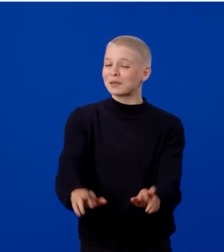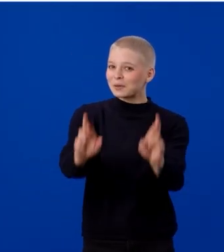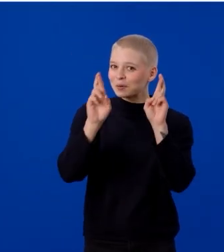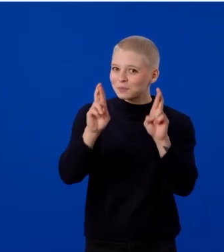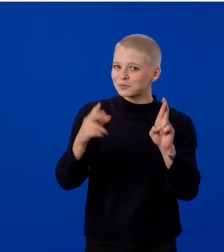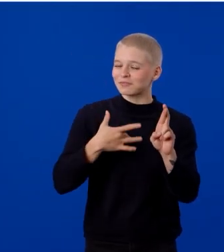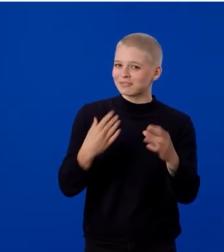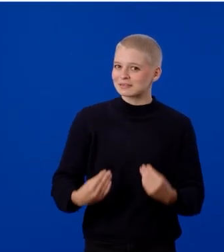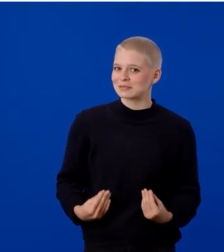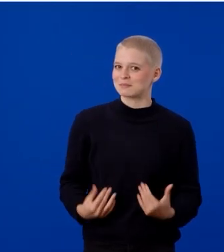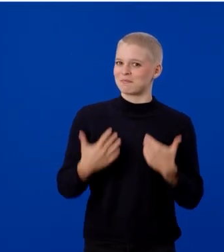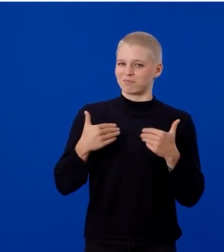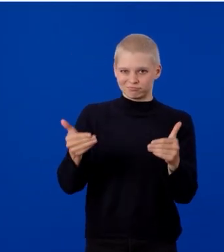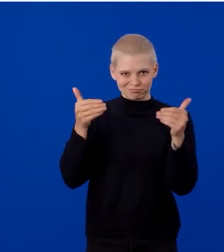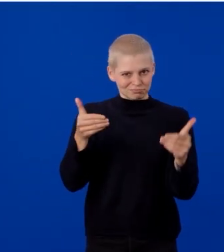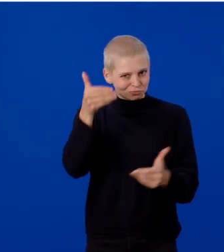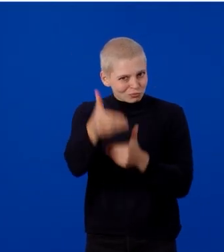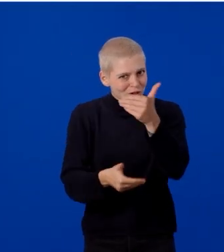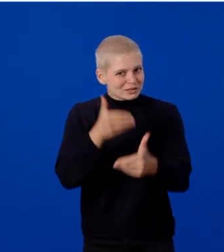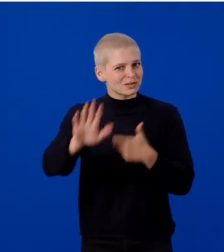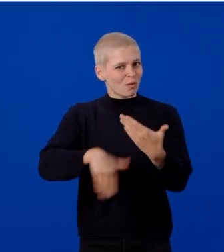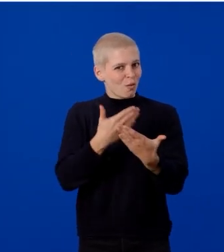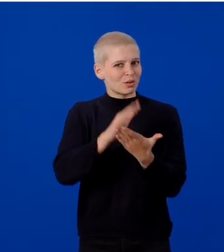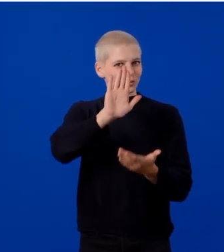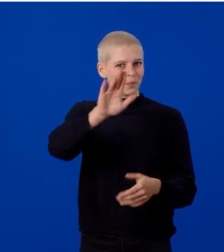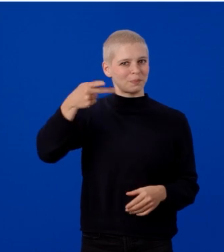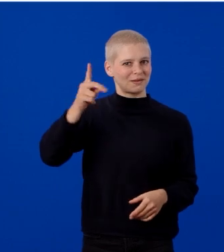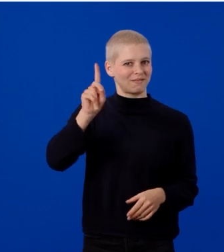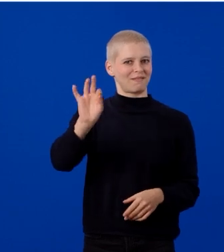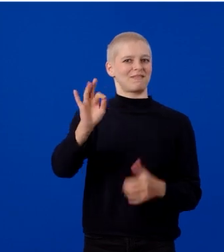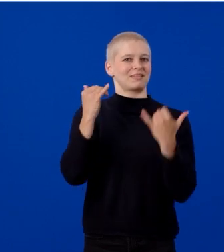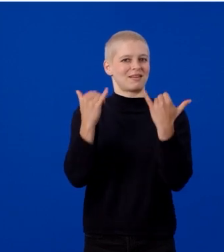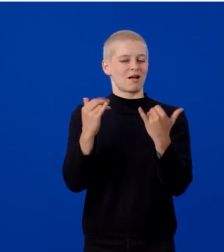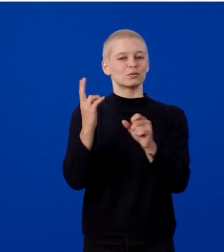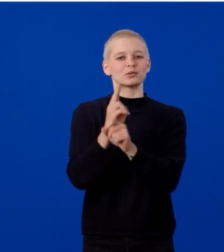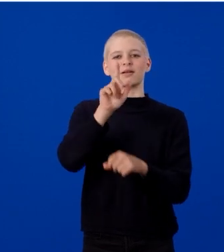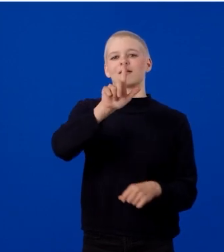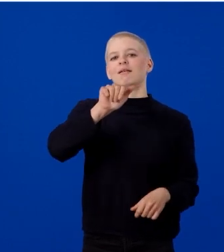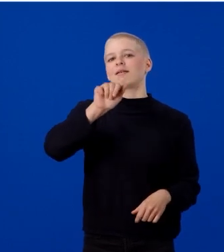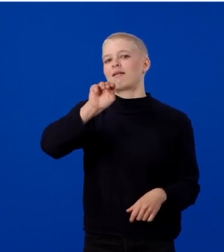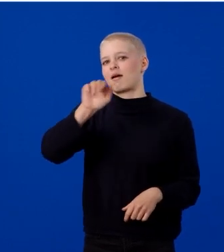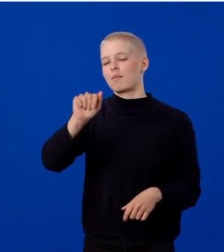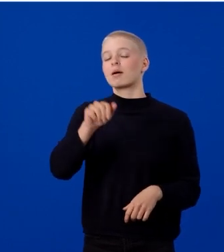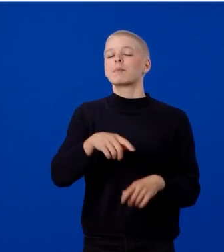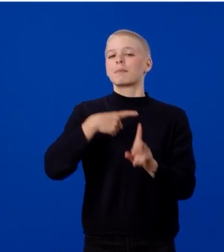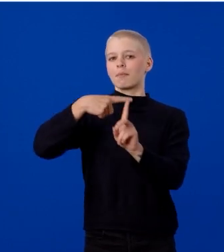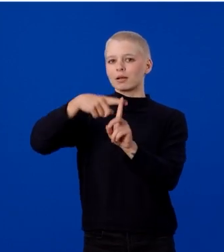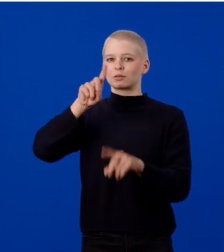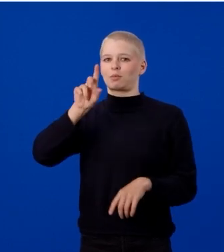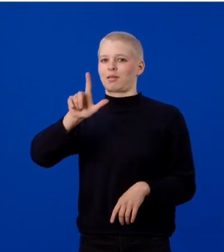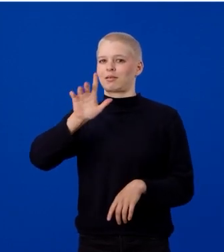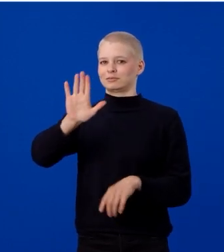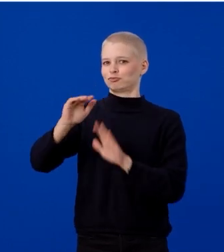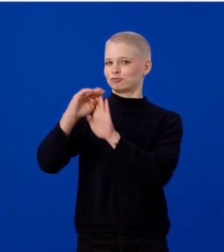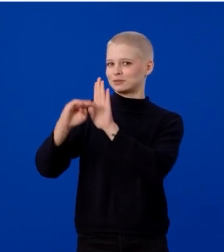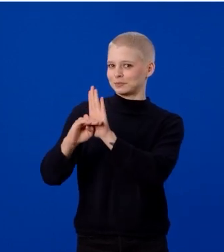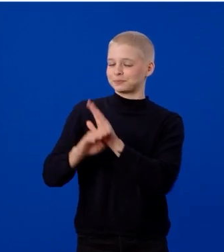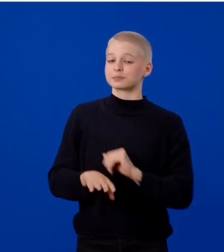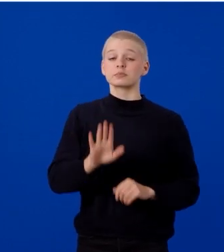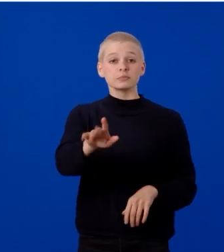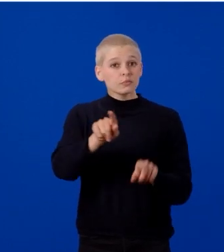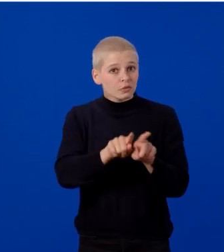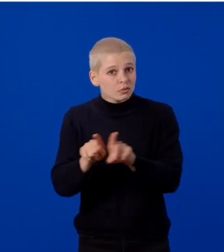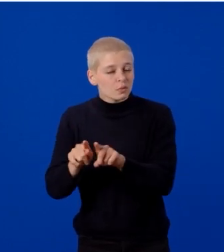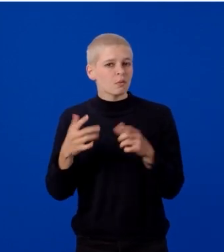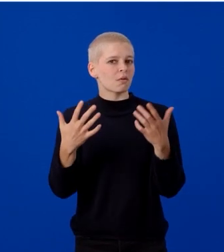inspired to go process all the PDFs now using LAMA and document lens recipe. Also, I